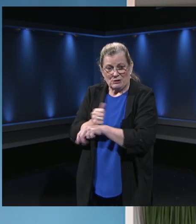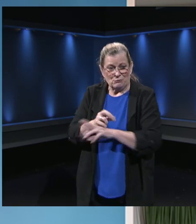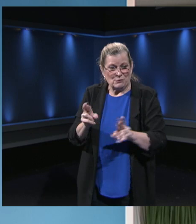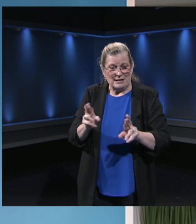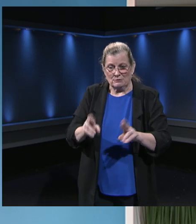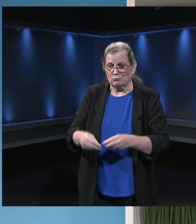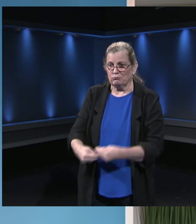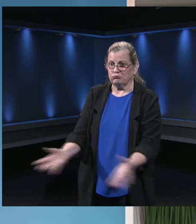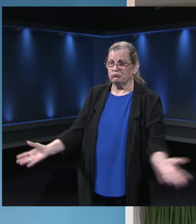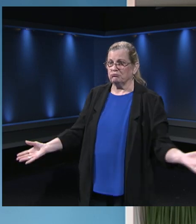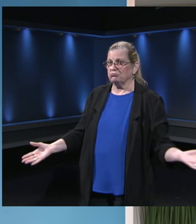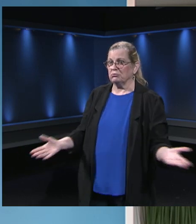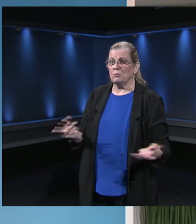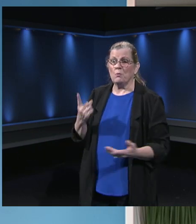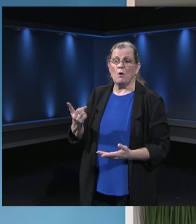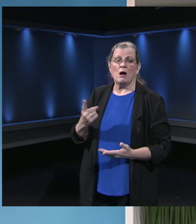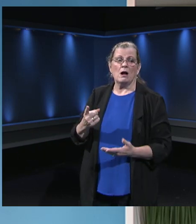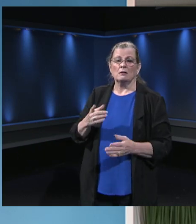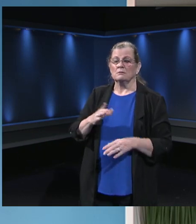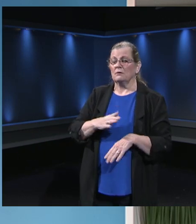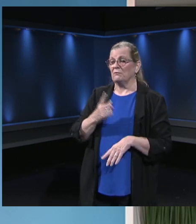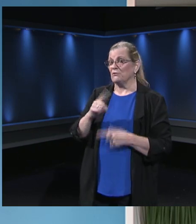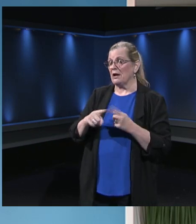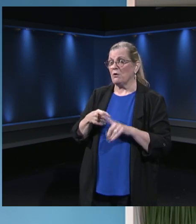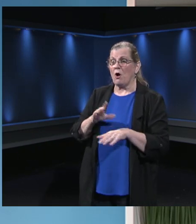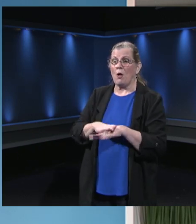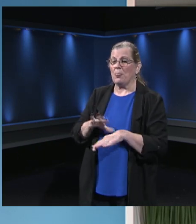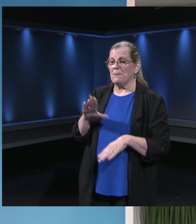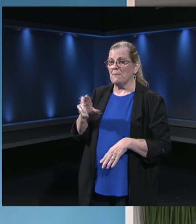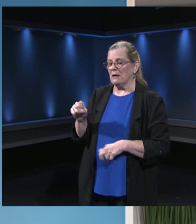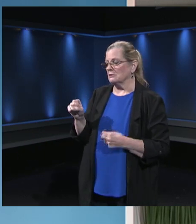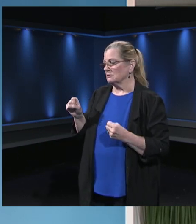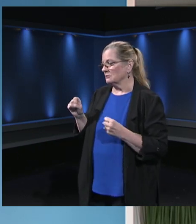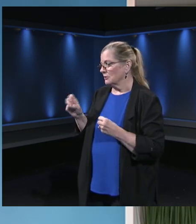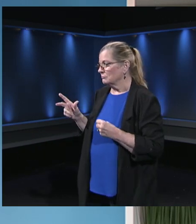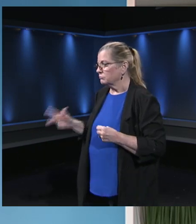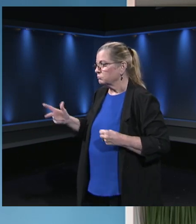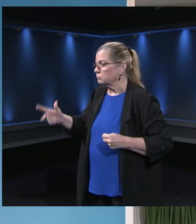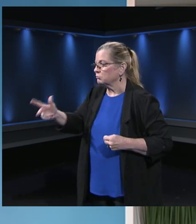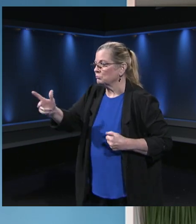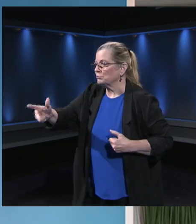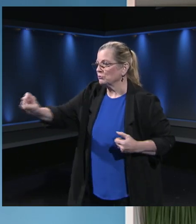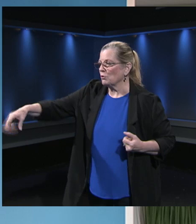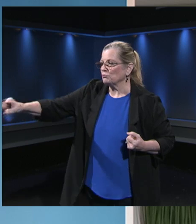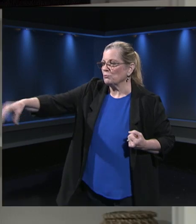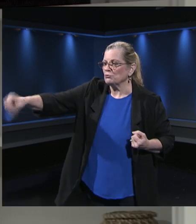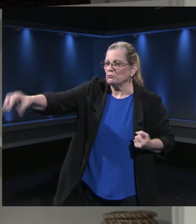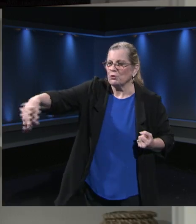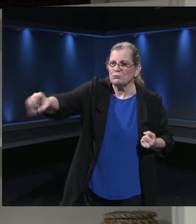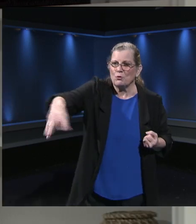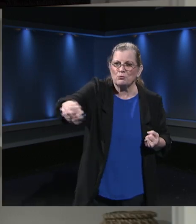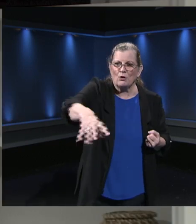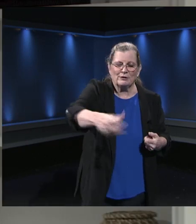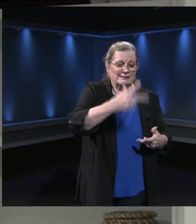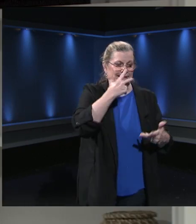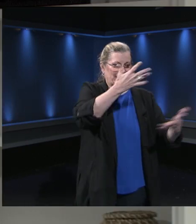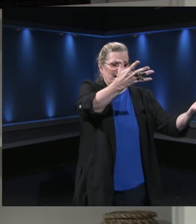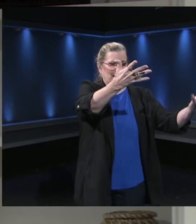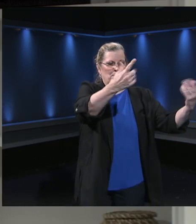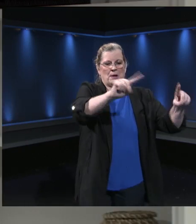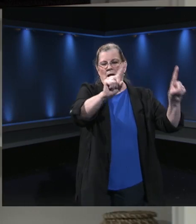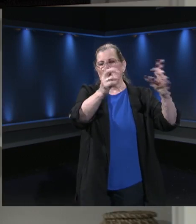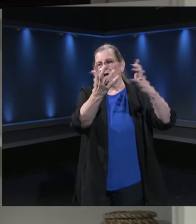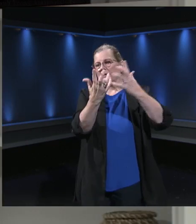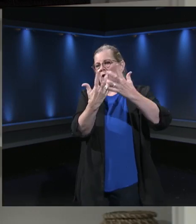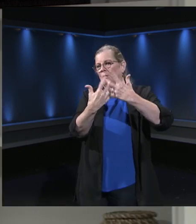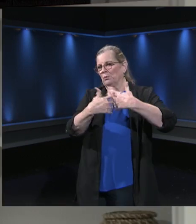transportation who are going to help us with buses to drive those around and get them out to schools as fast as we can. everybody. Tomorrow we'll have more Wi-Fi's